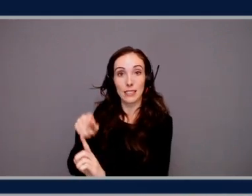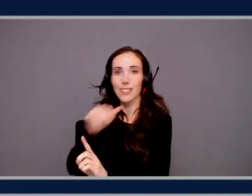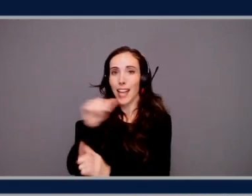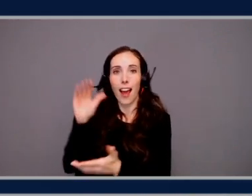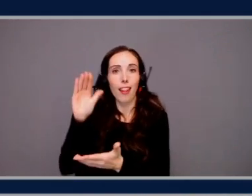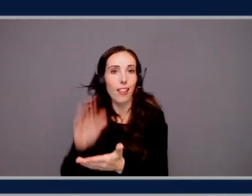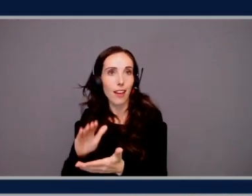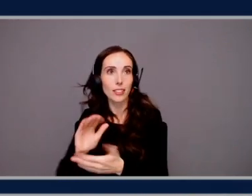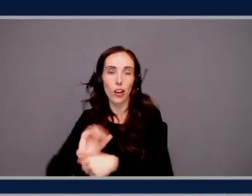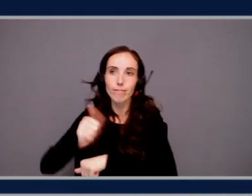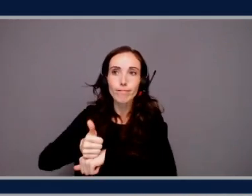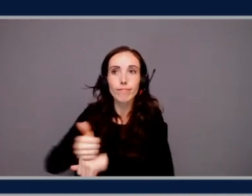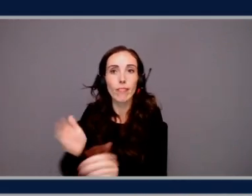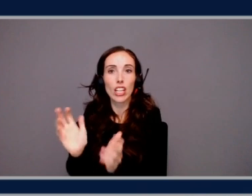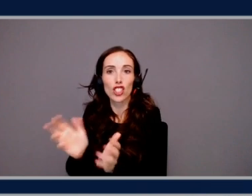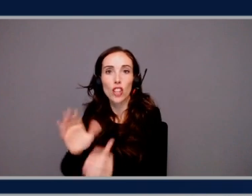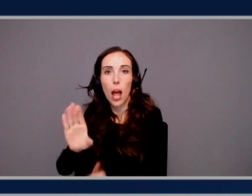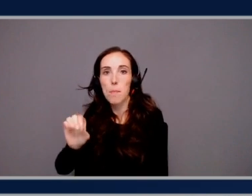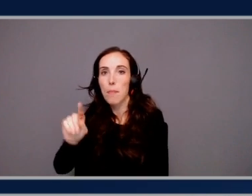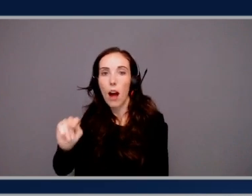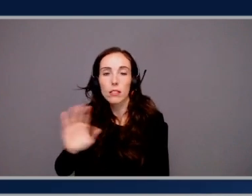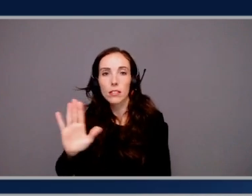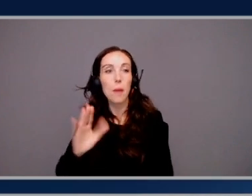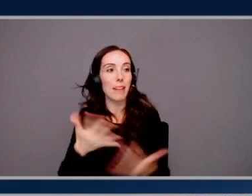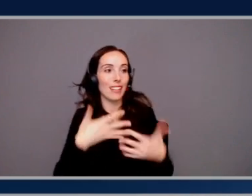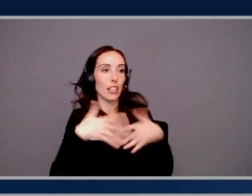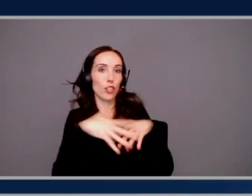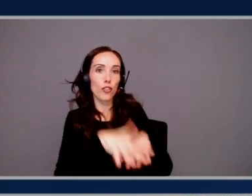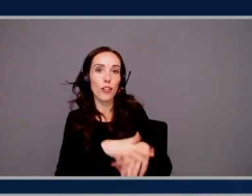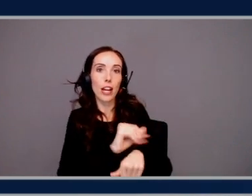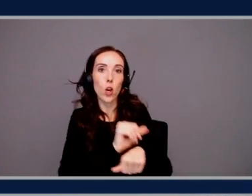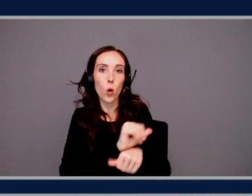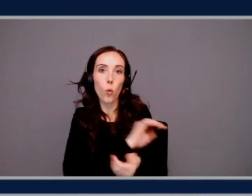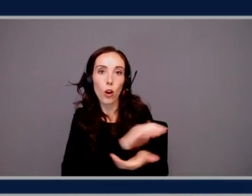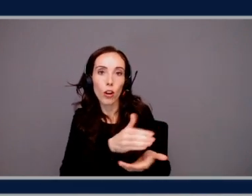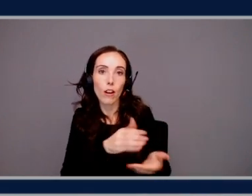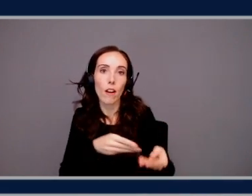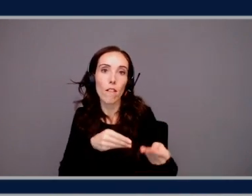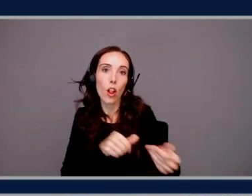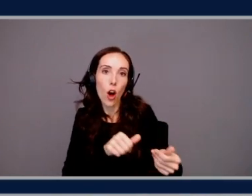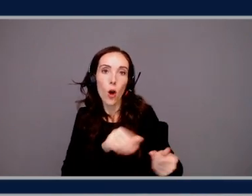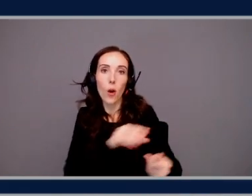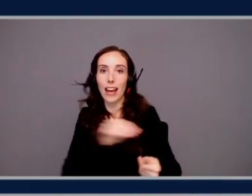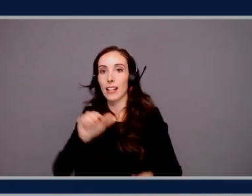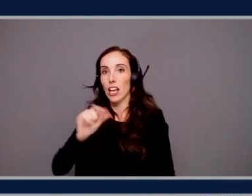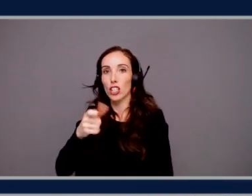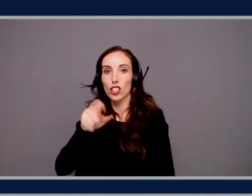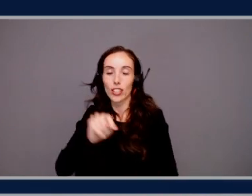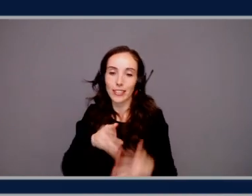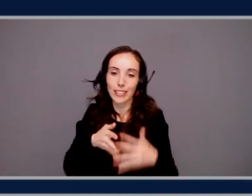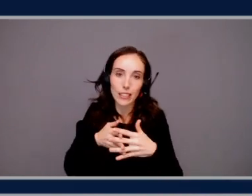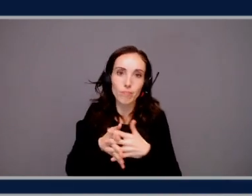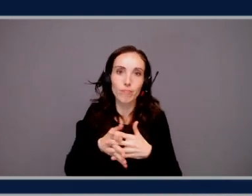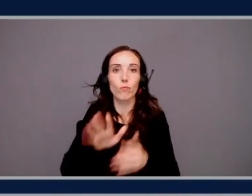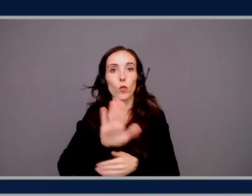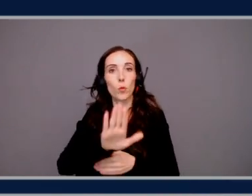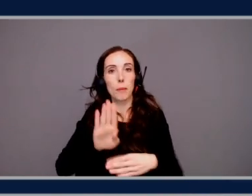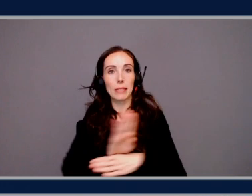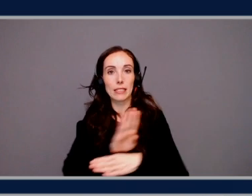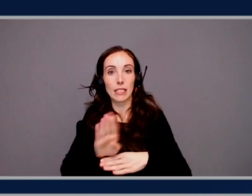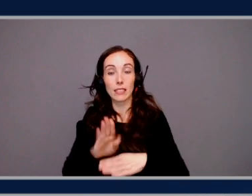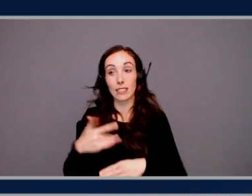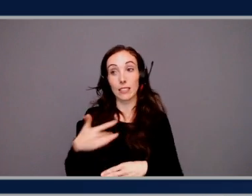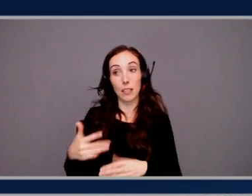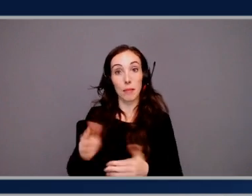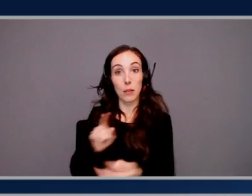chatbots and more so about integrating these workflows and agents into your business process. Oftentimes, we meet customers who